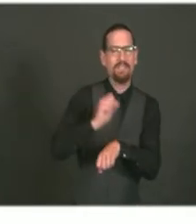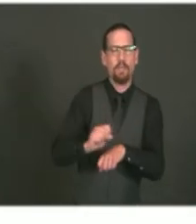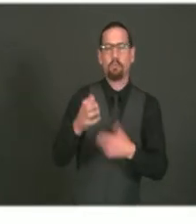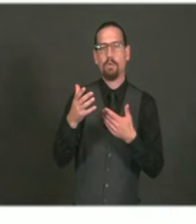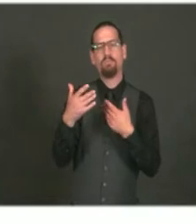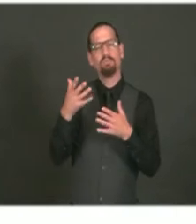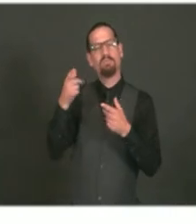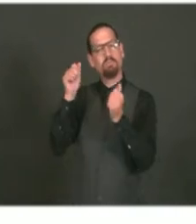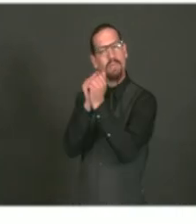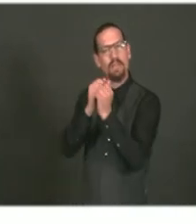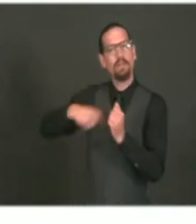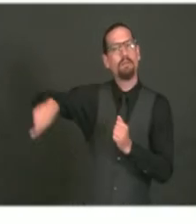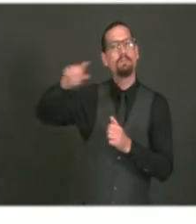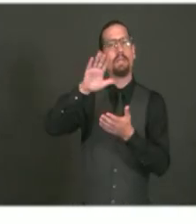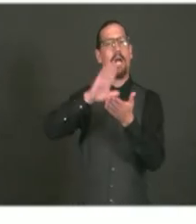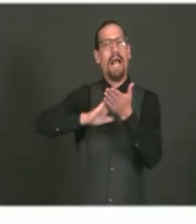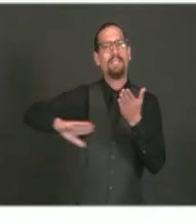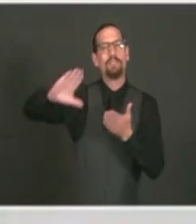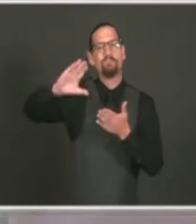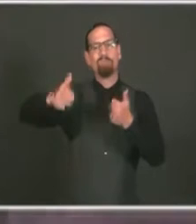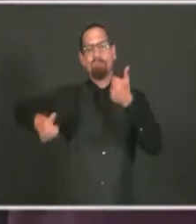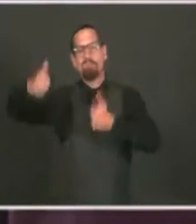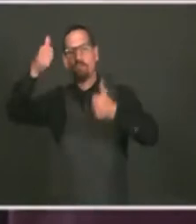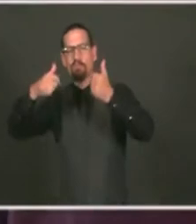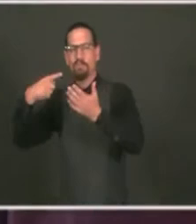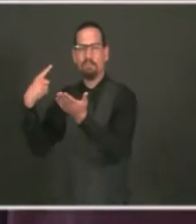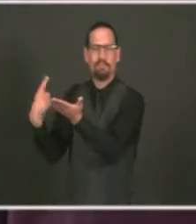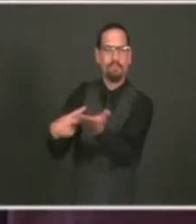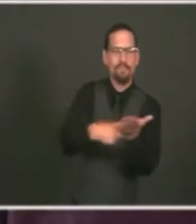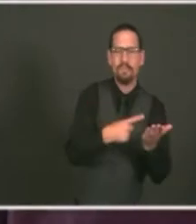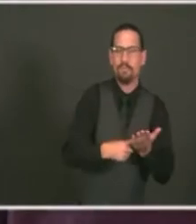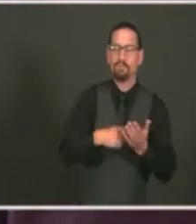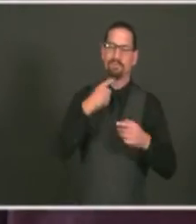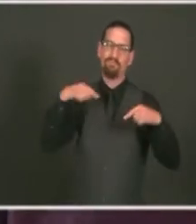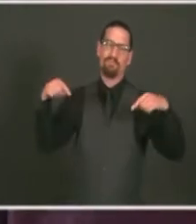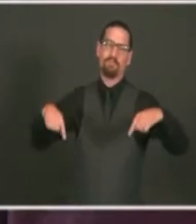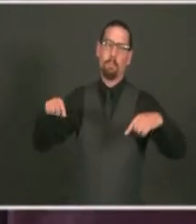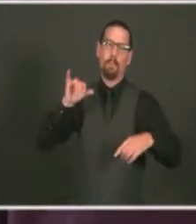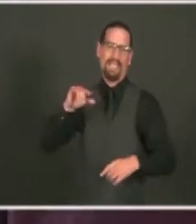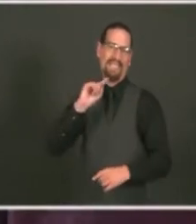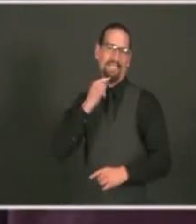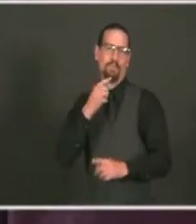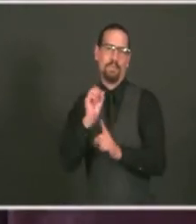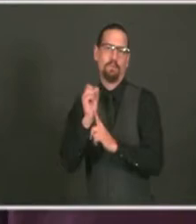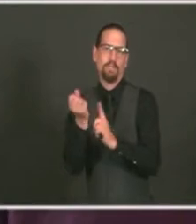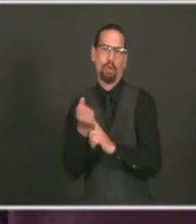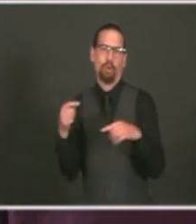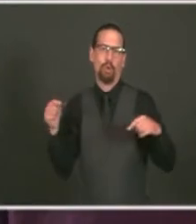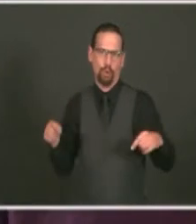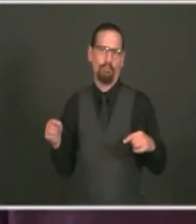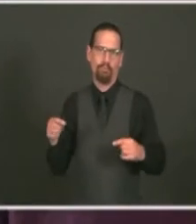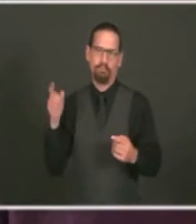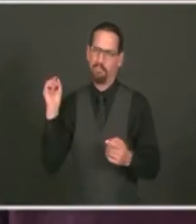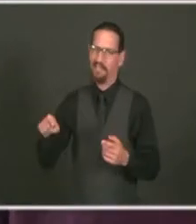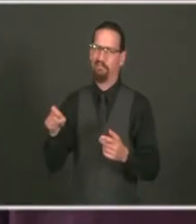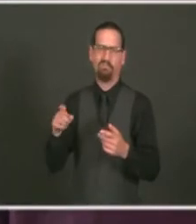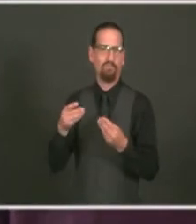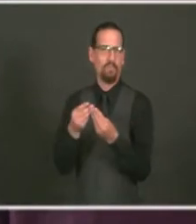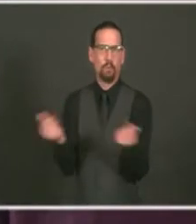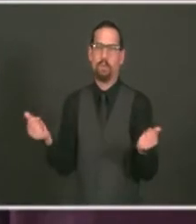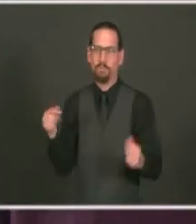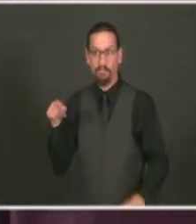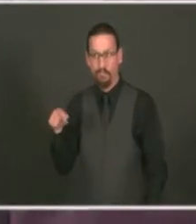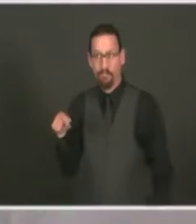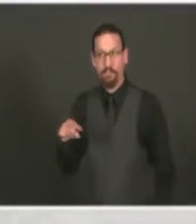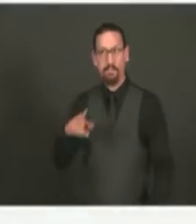control. And the good news is, you'll see also from what's in front of you, that the cases